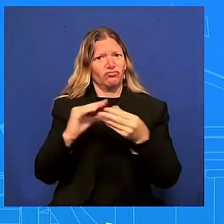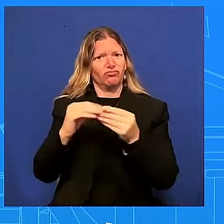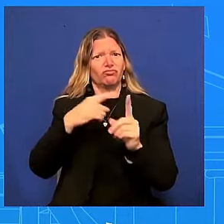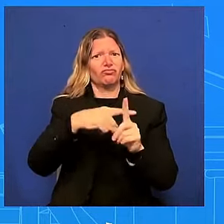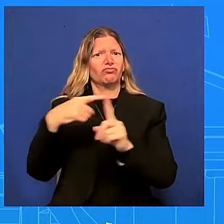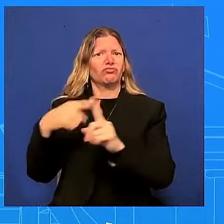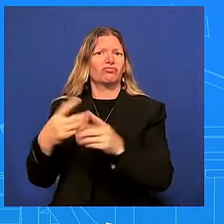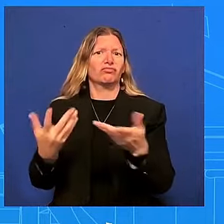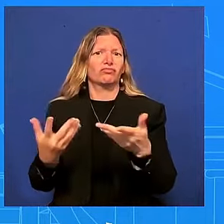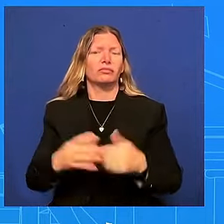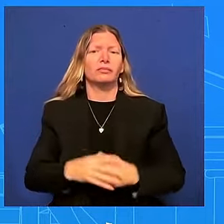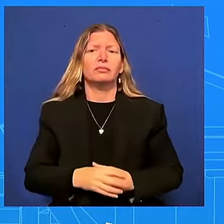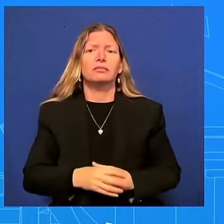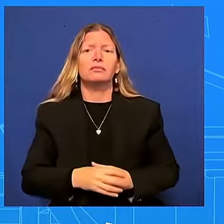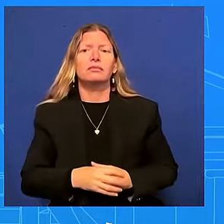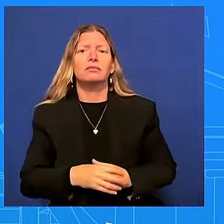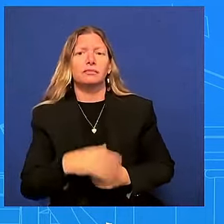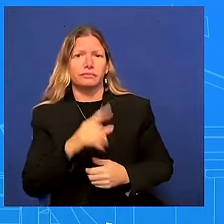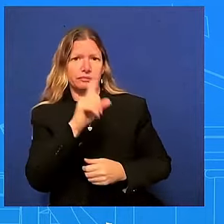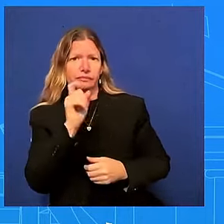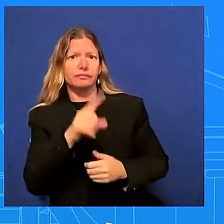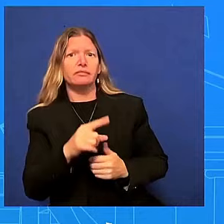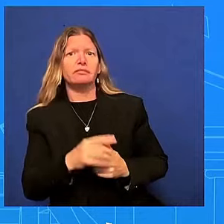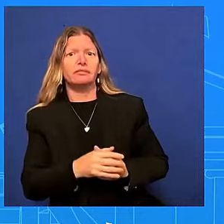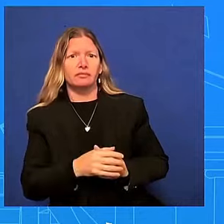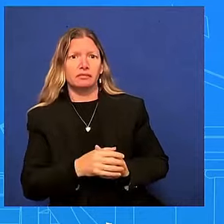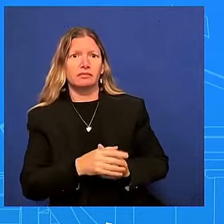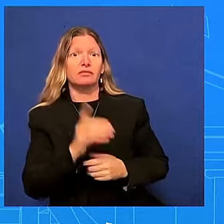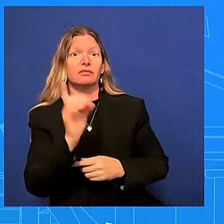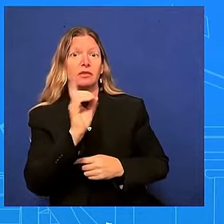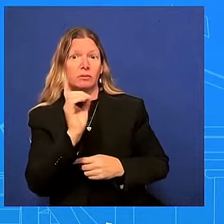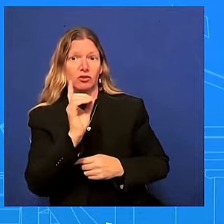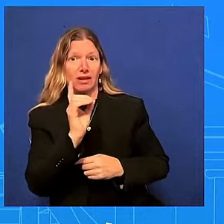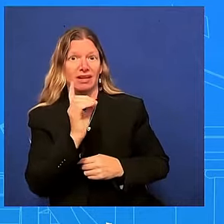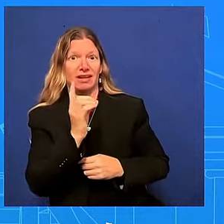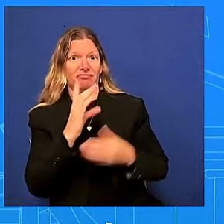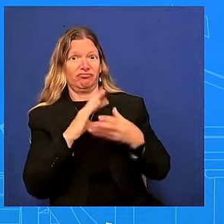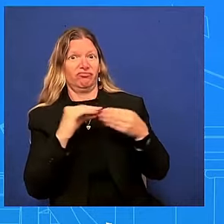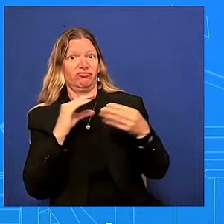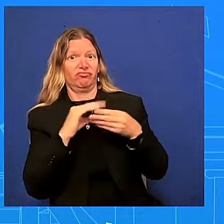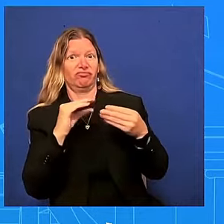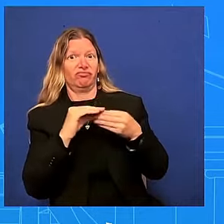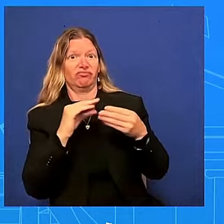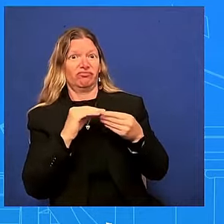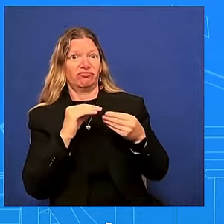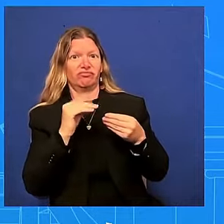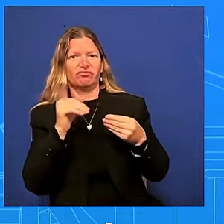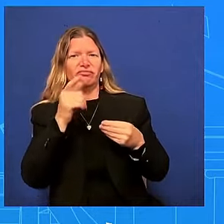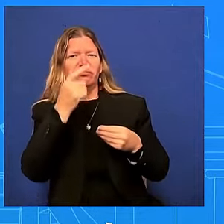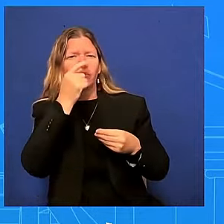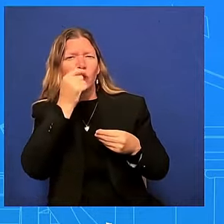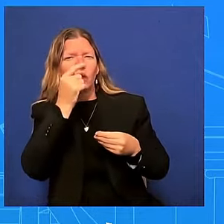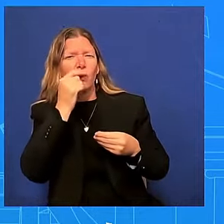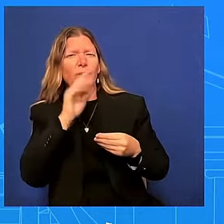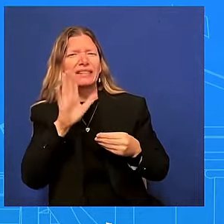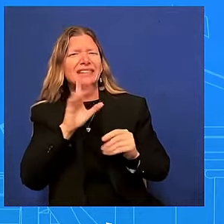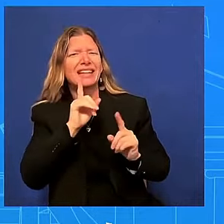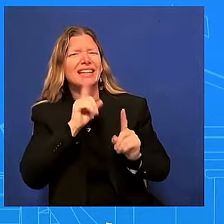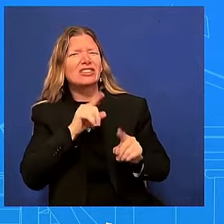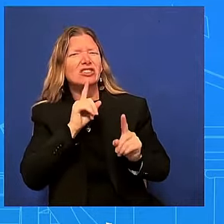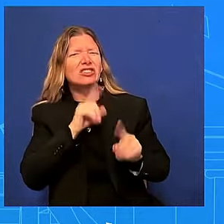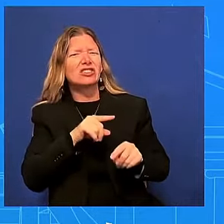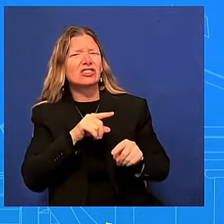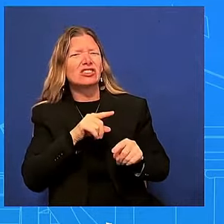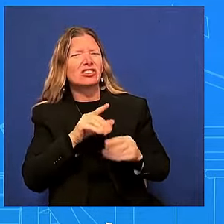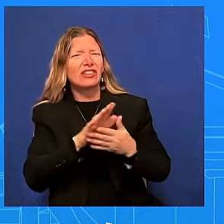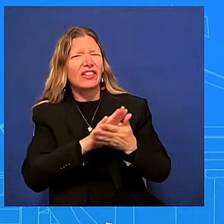wasn't just that he had a cold but rather he had you know answers he was trailing off um he didn't answer some questions uh